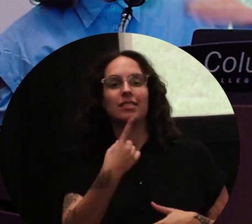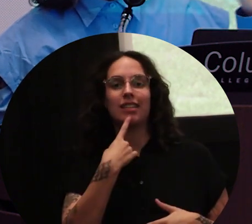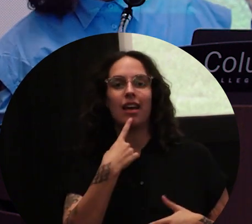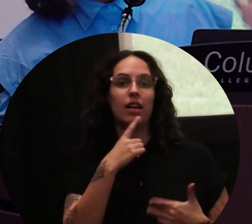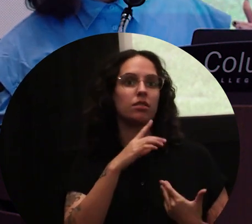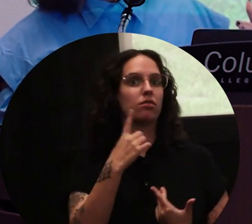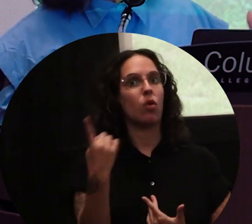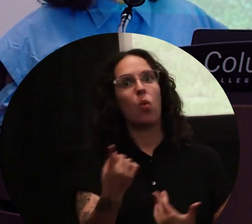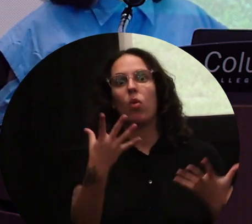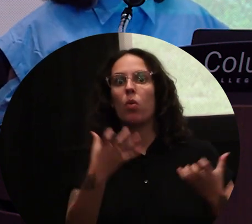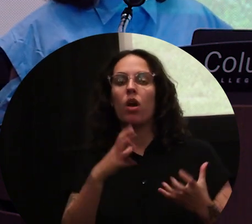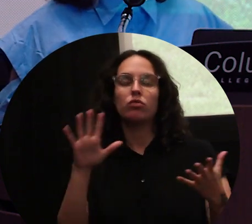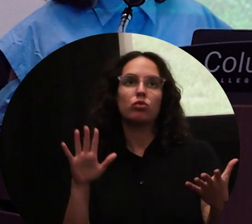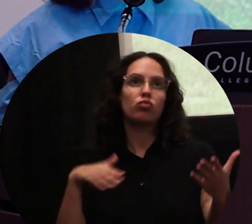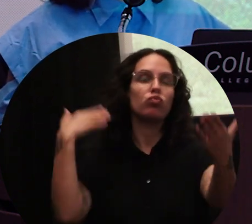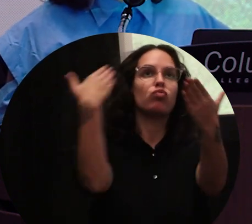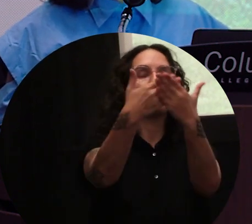side, which is obviously from the book.